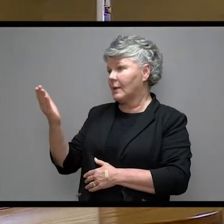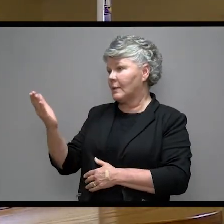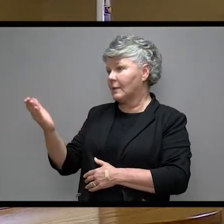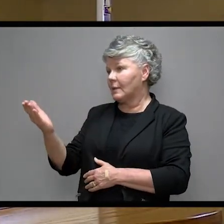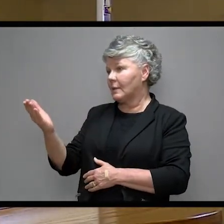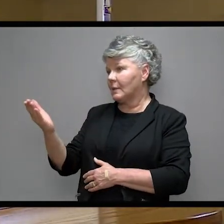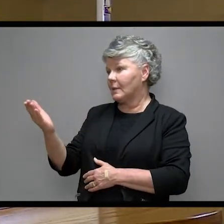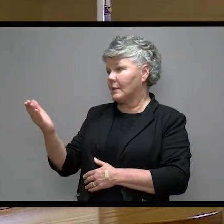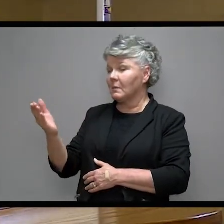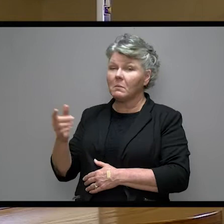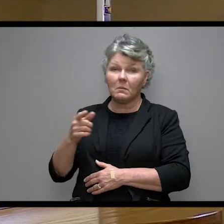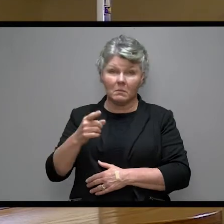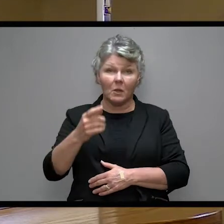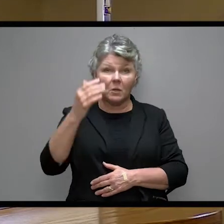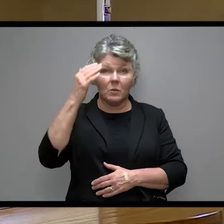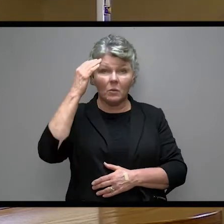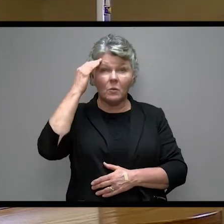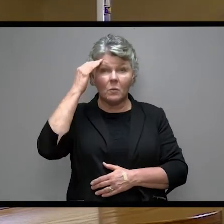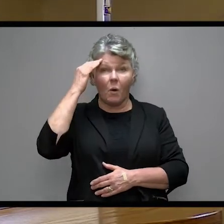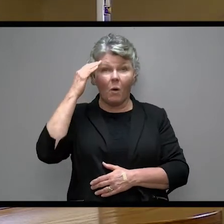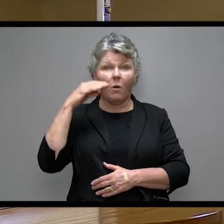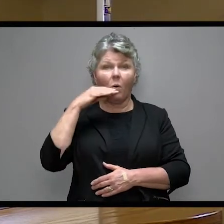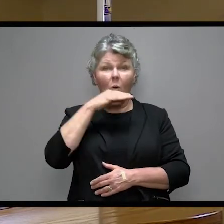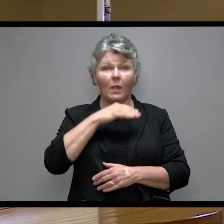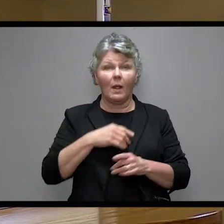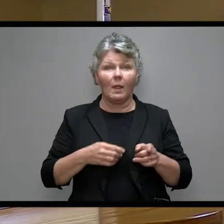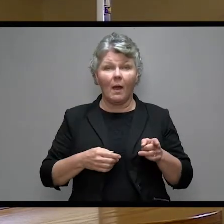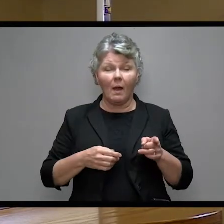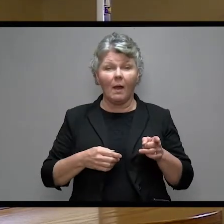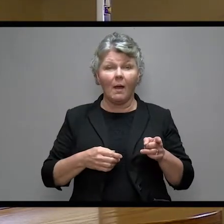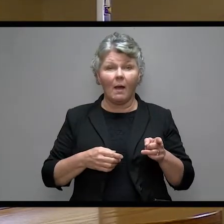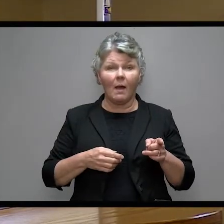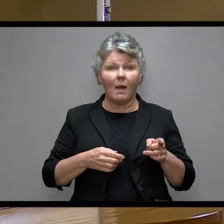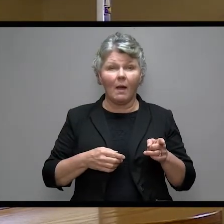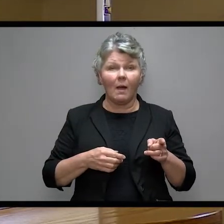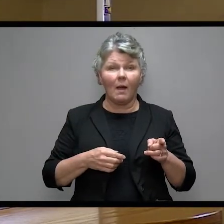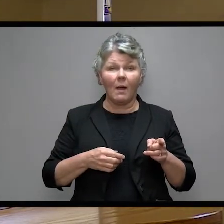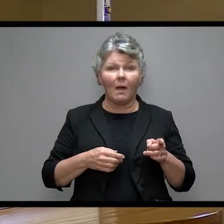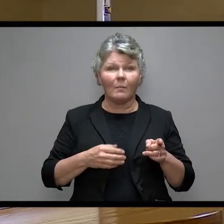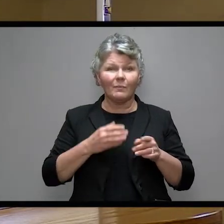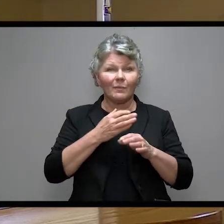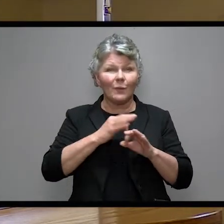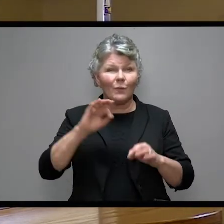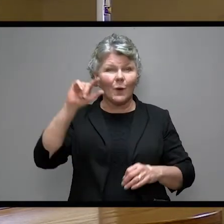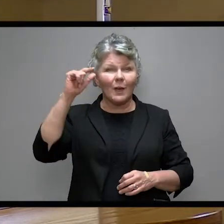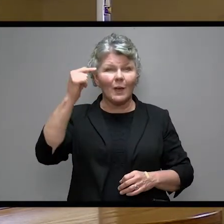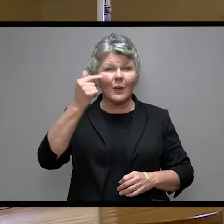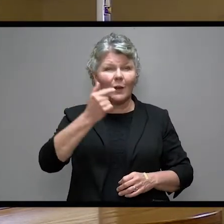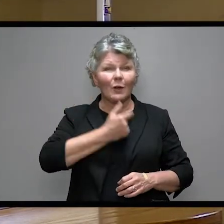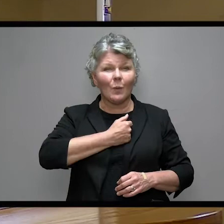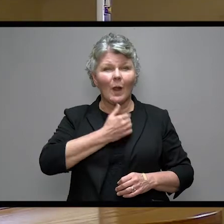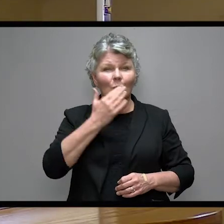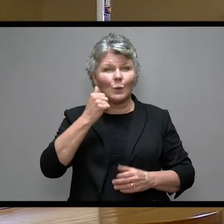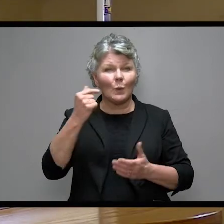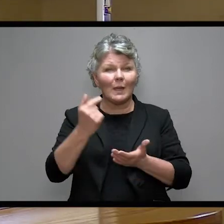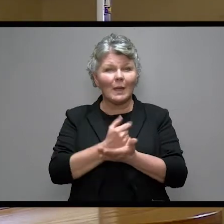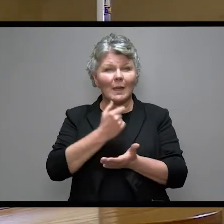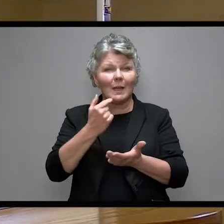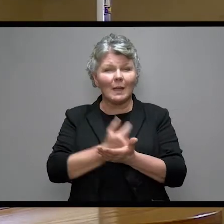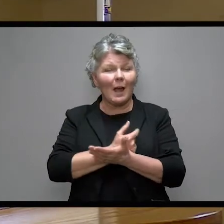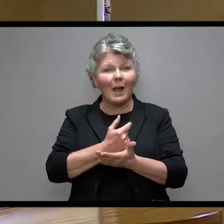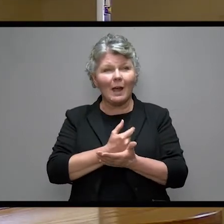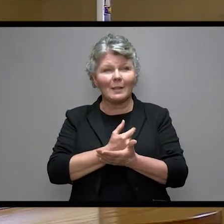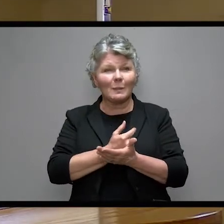And you know the lie there. Free grace, sweet gospel, absolutely